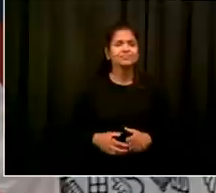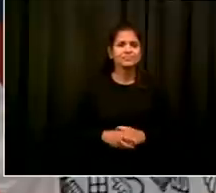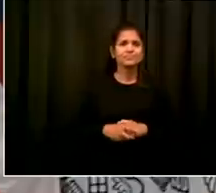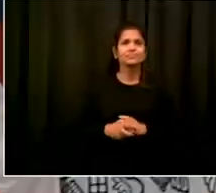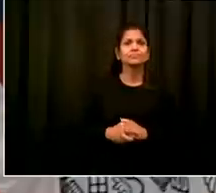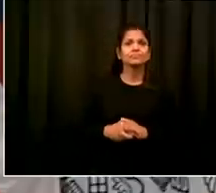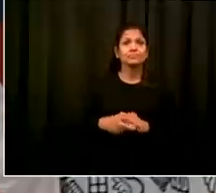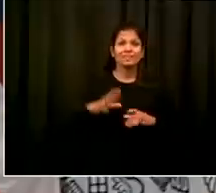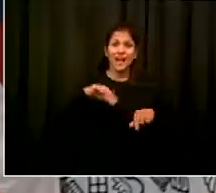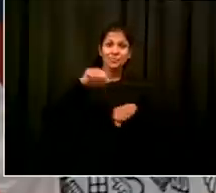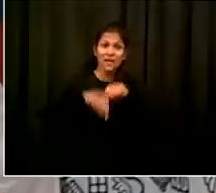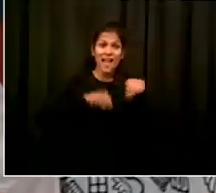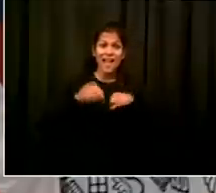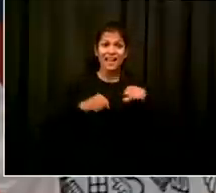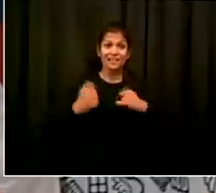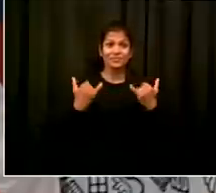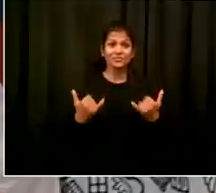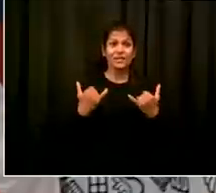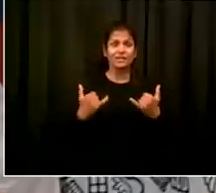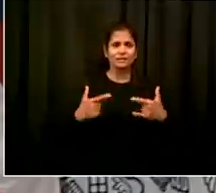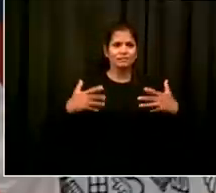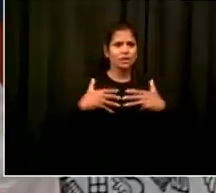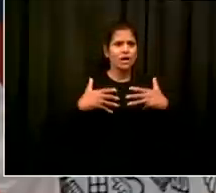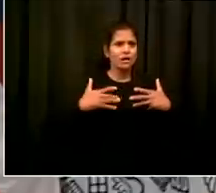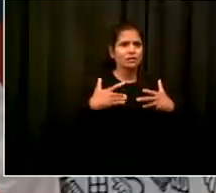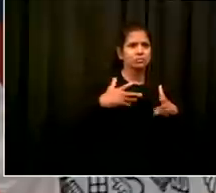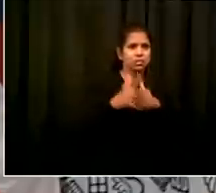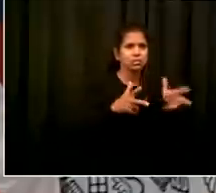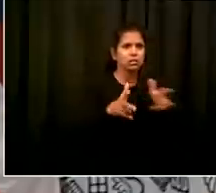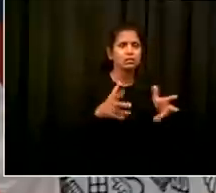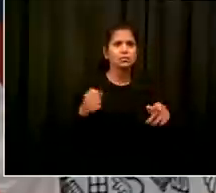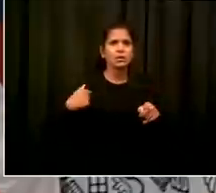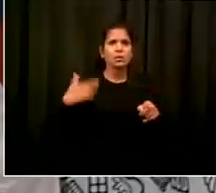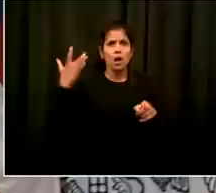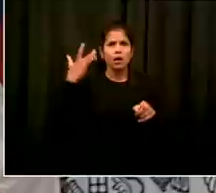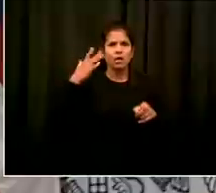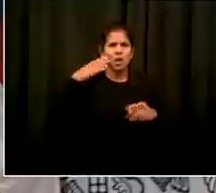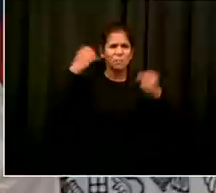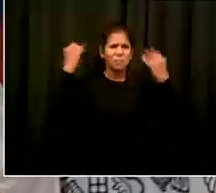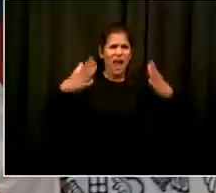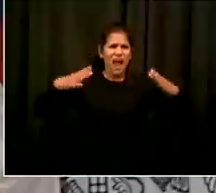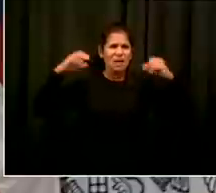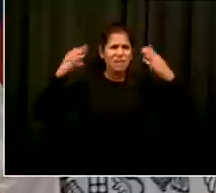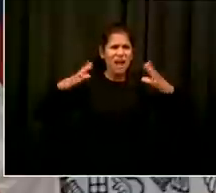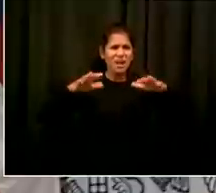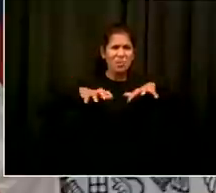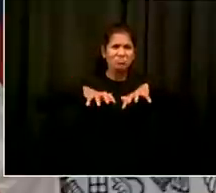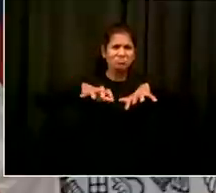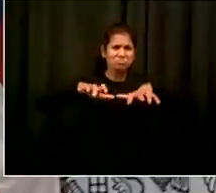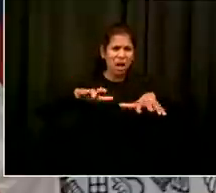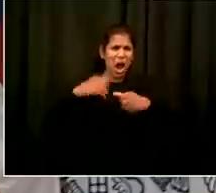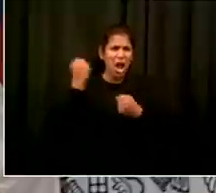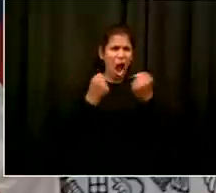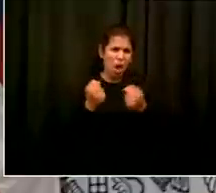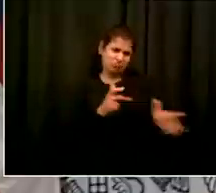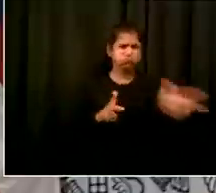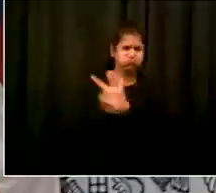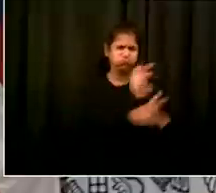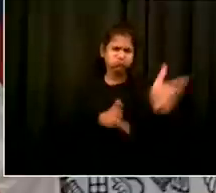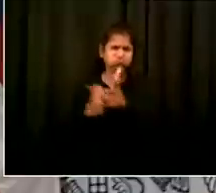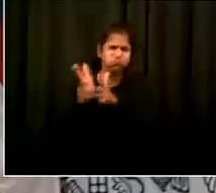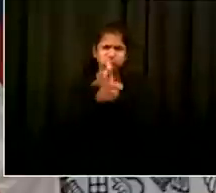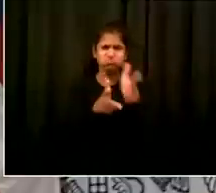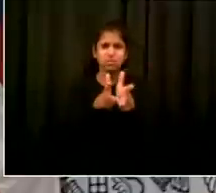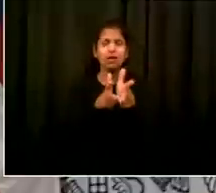at the increase driving and speeding right now you know the story featured all kinds of anecdotes of insanely fast driving